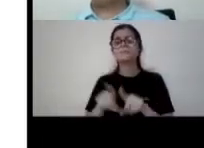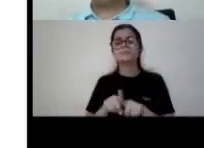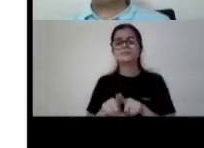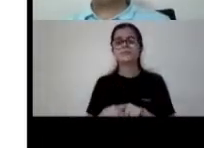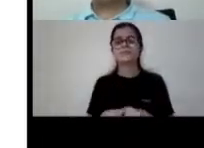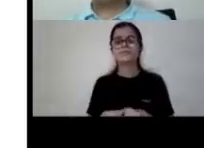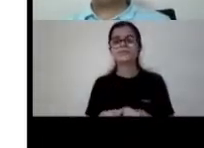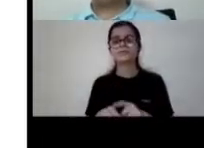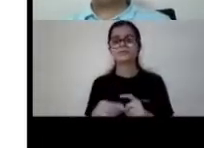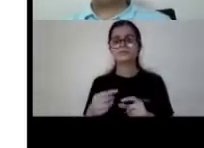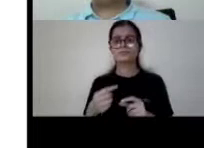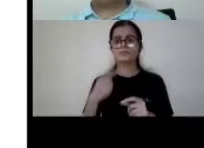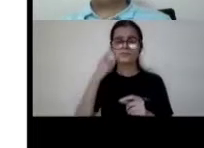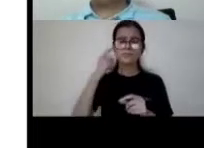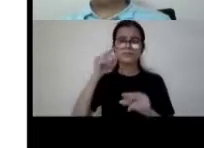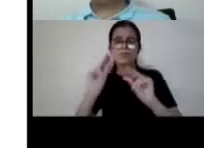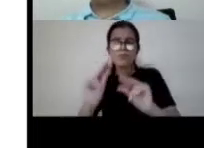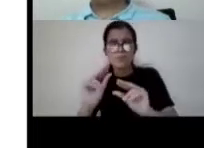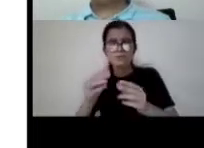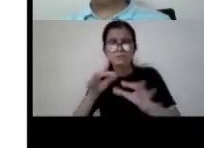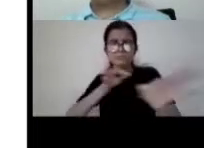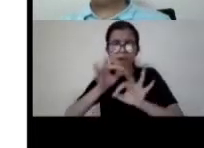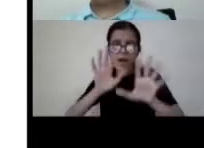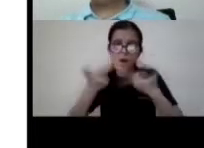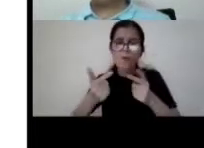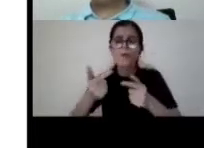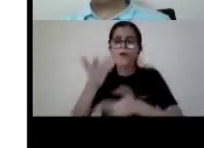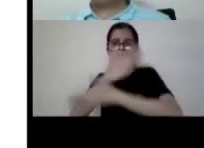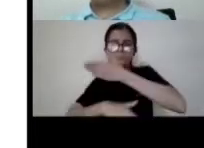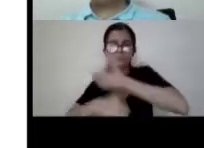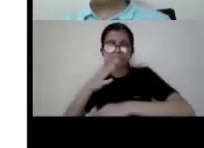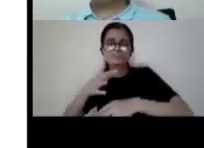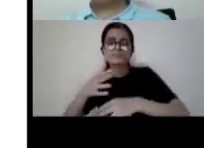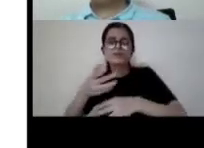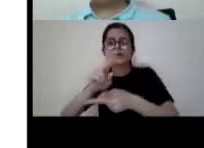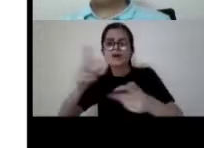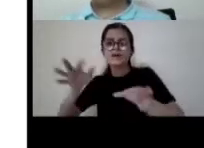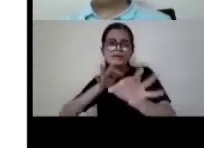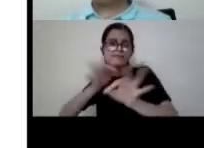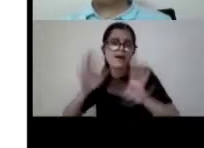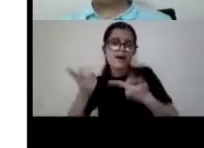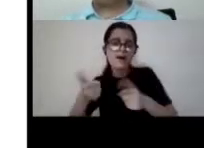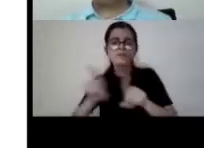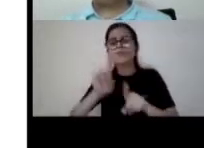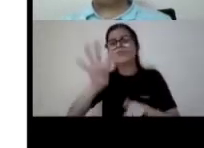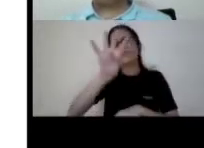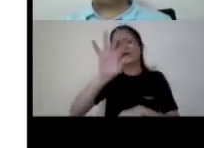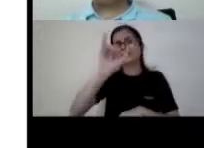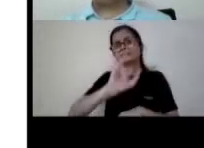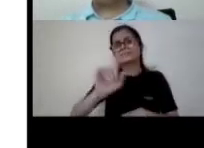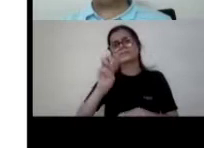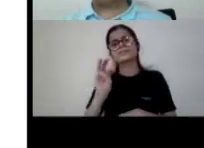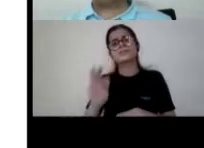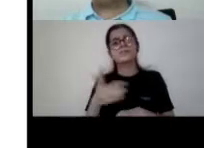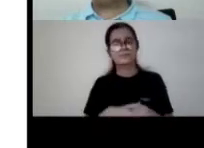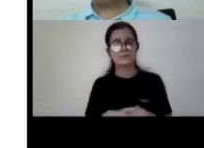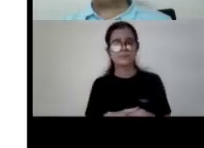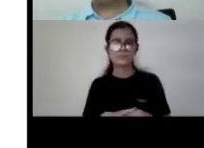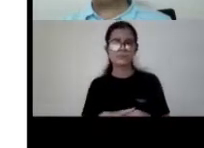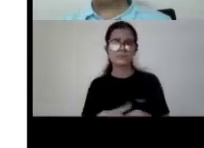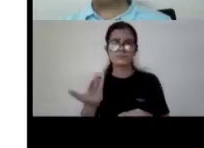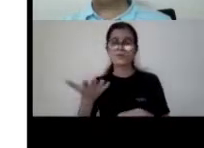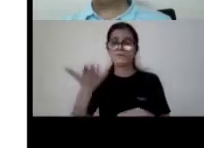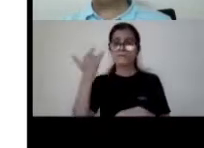persons with disabilities so just reaching out to 46 000 is better than where we were five years ago